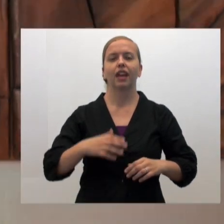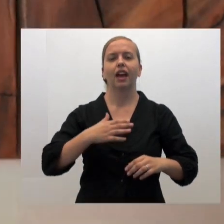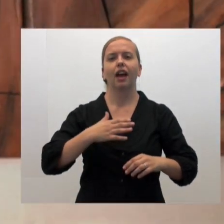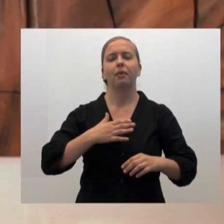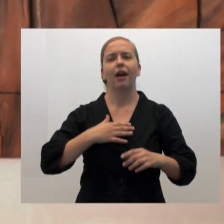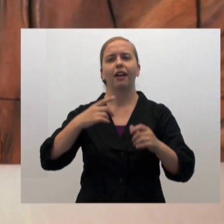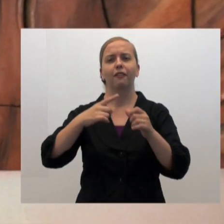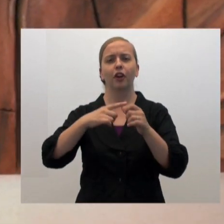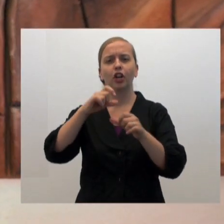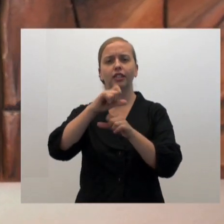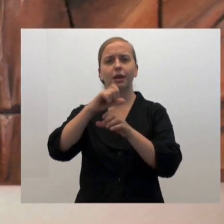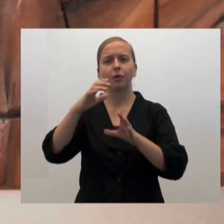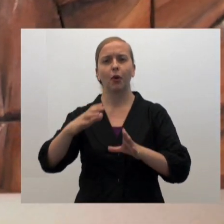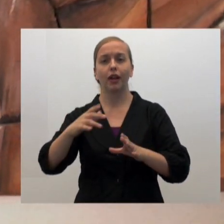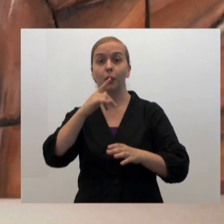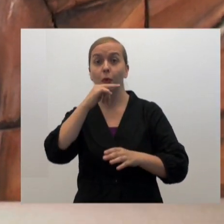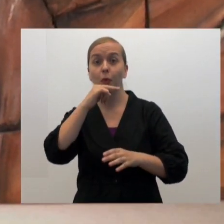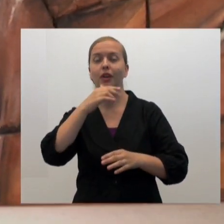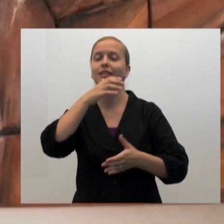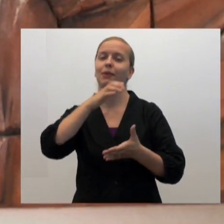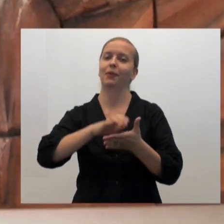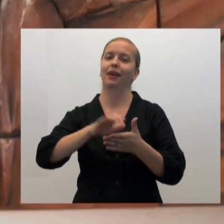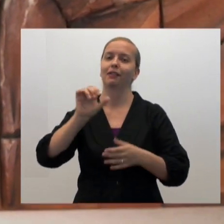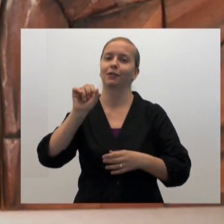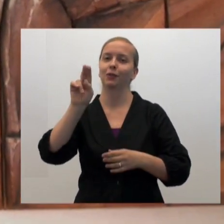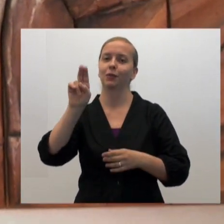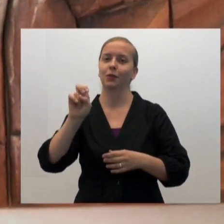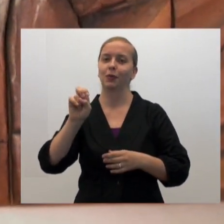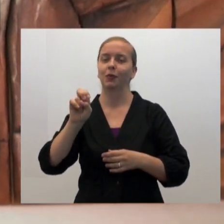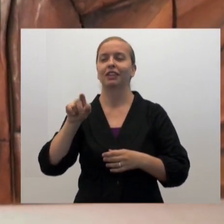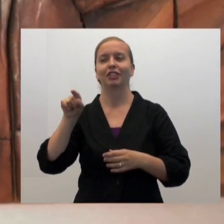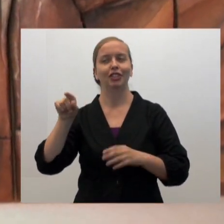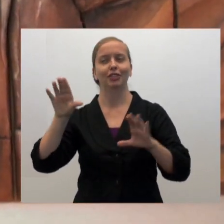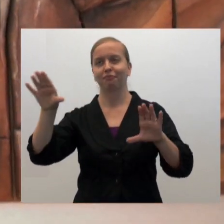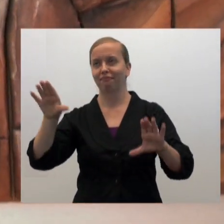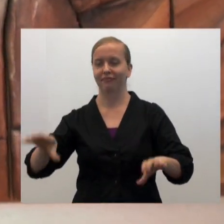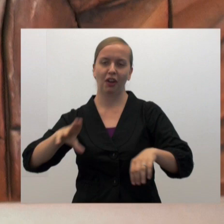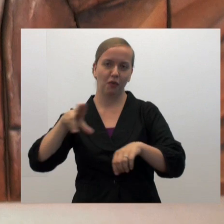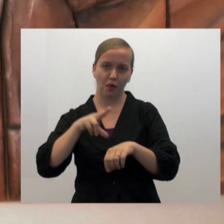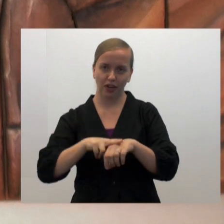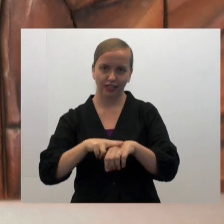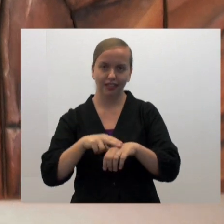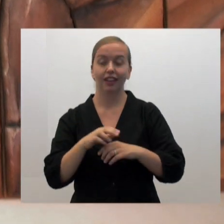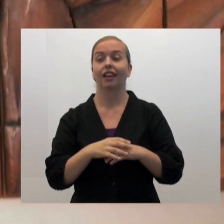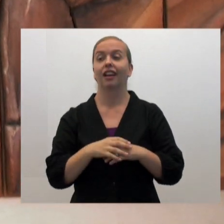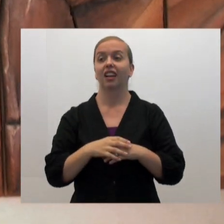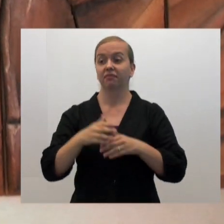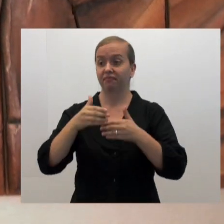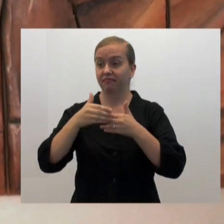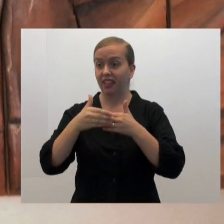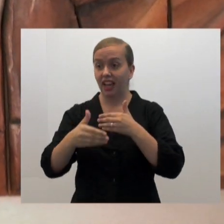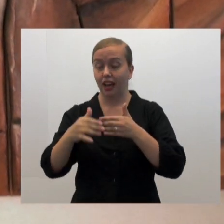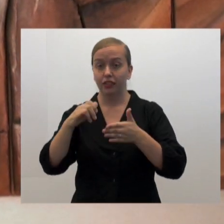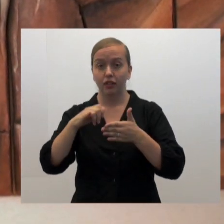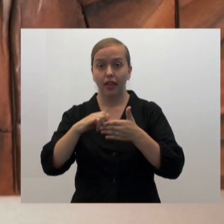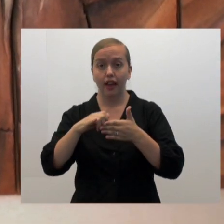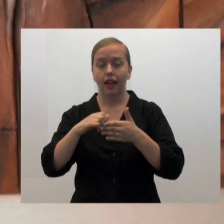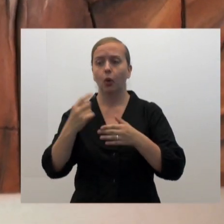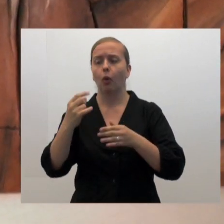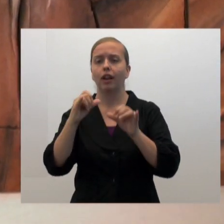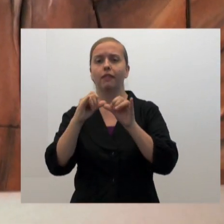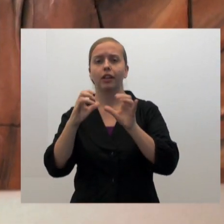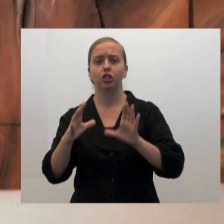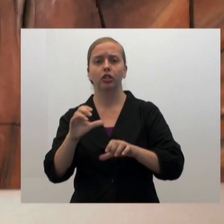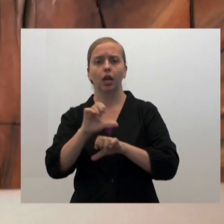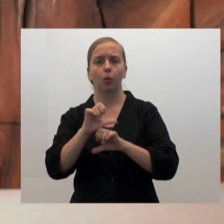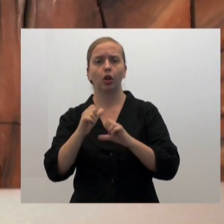The first employee that we had was my wife, Sue, and she's terrific, of course. Shortly after that,